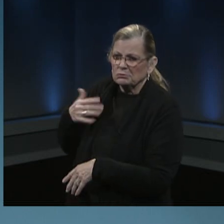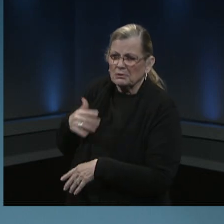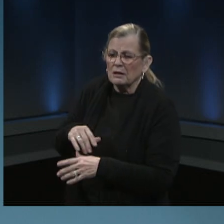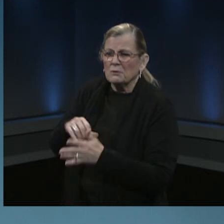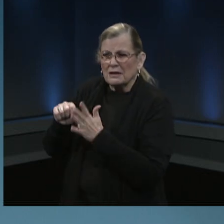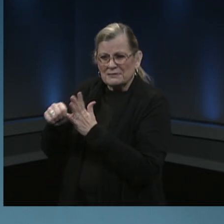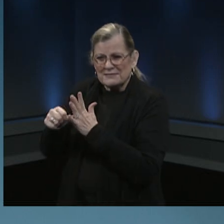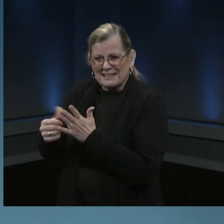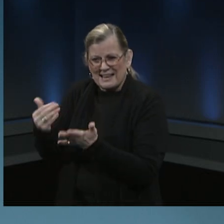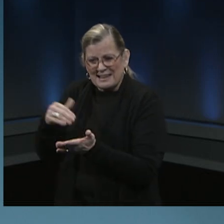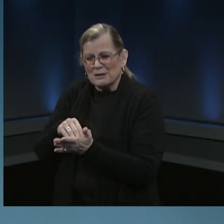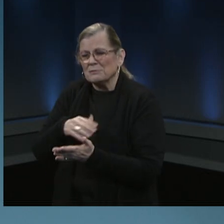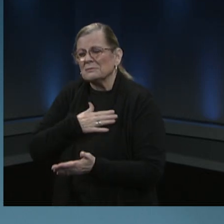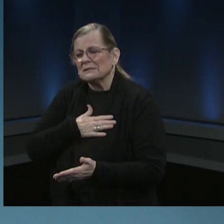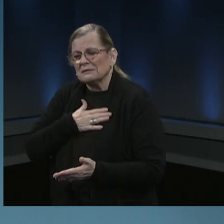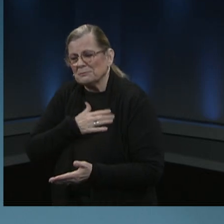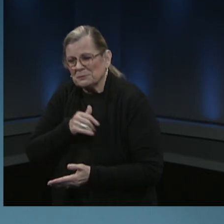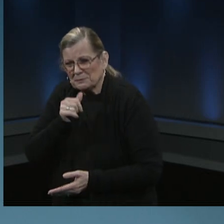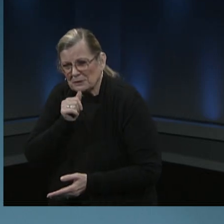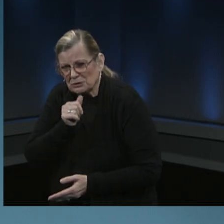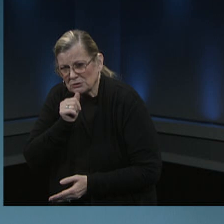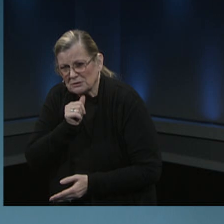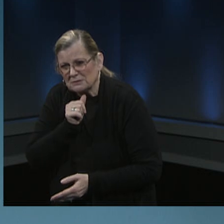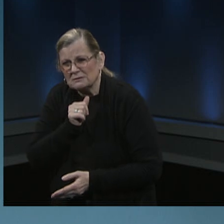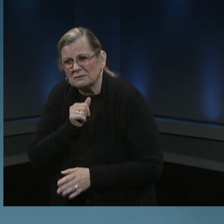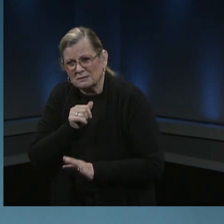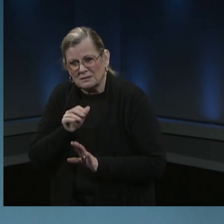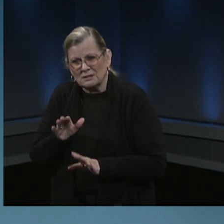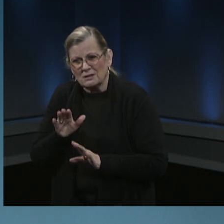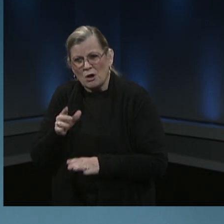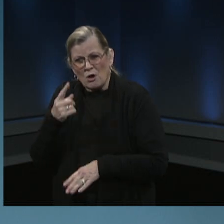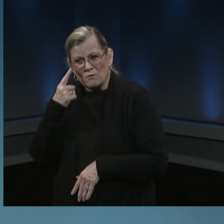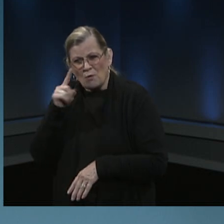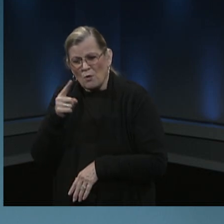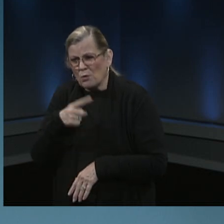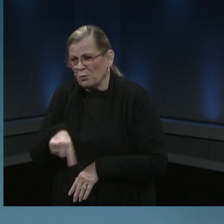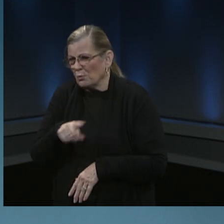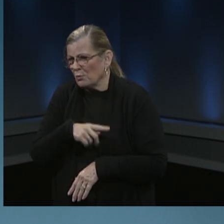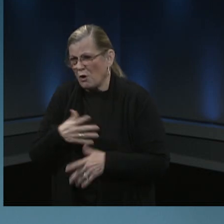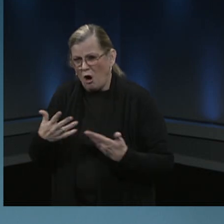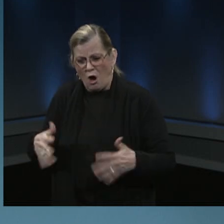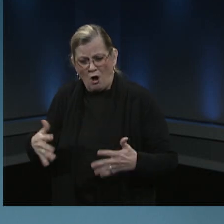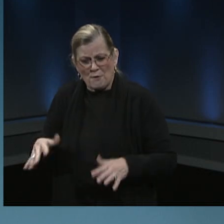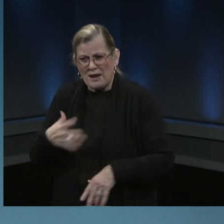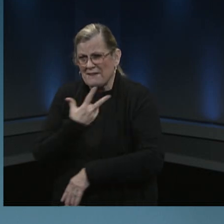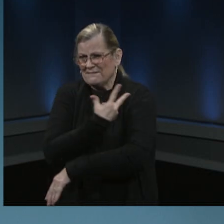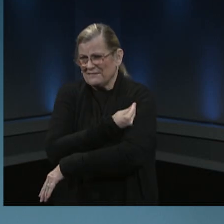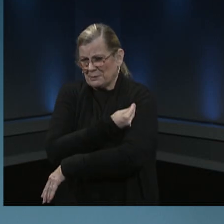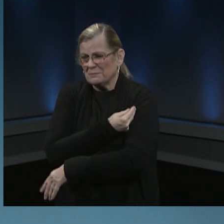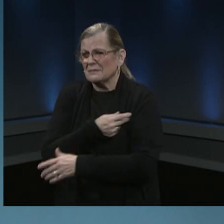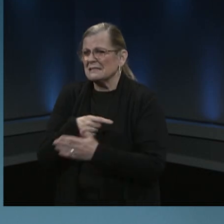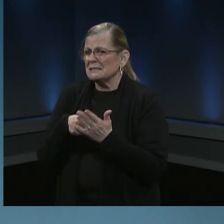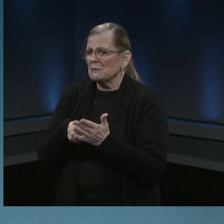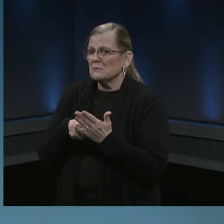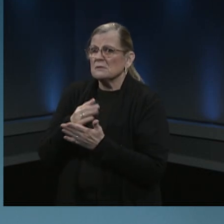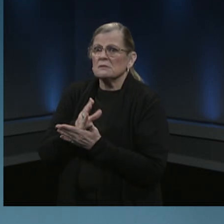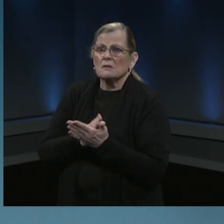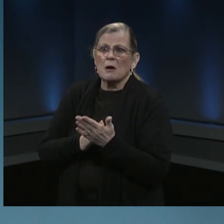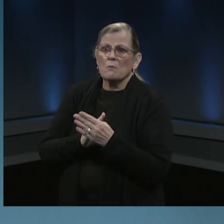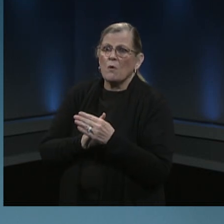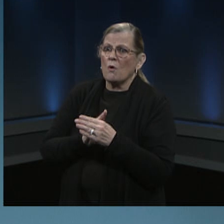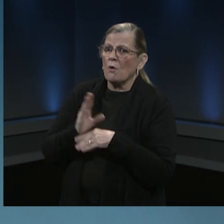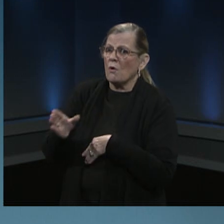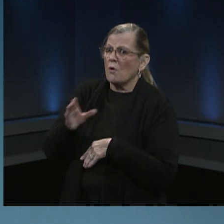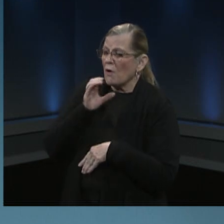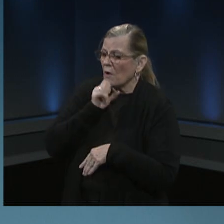and for the groups that were already vaccinating for example people who are 75 years old and greater